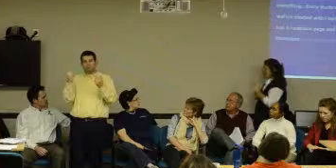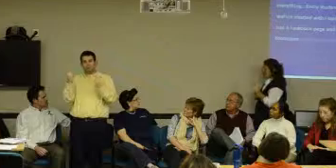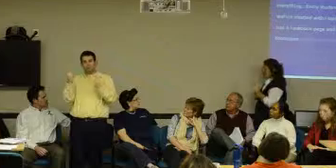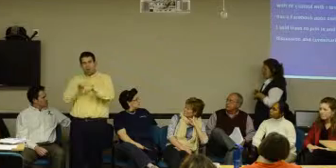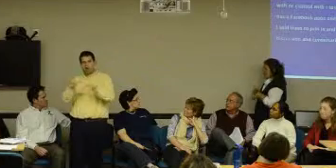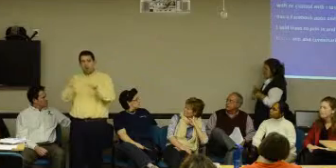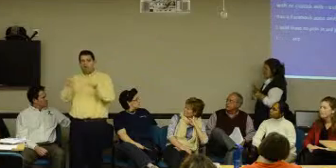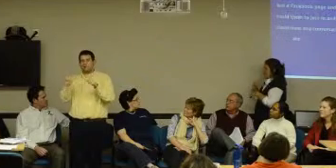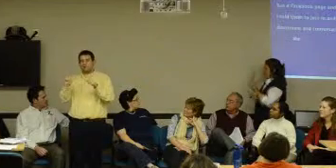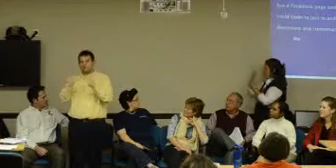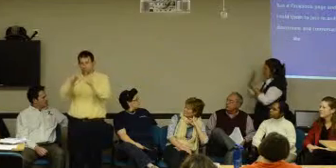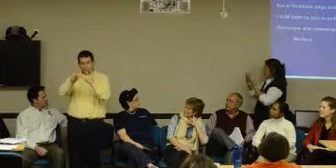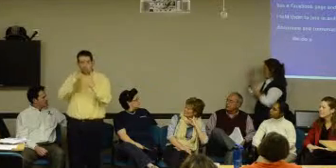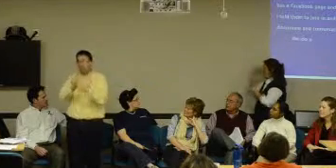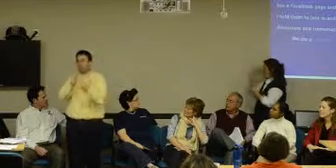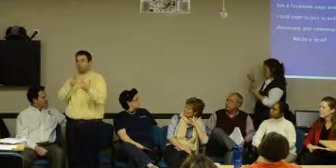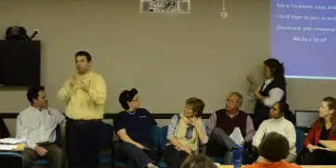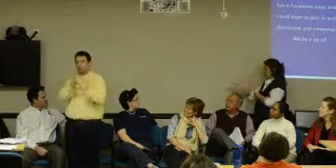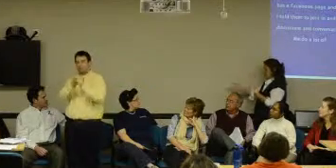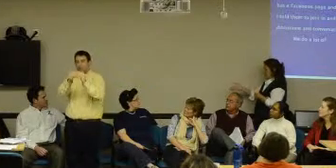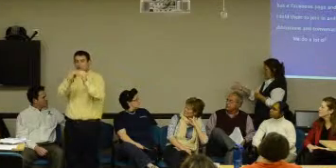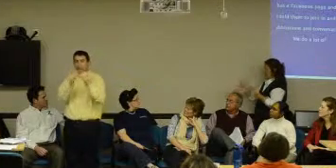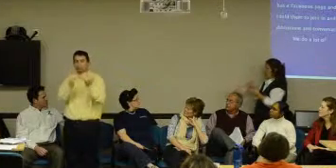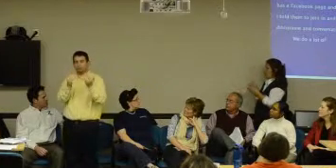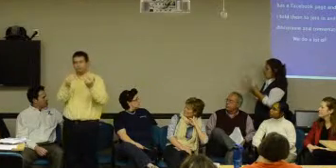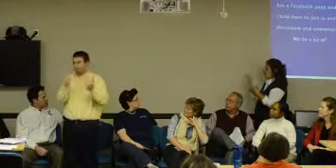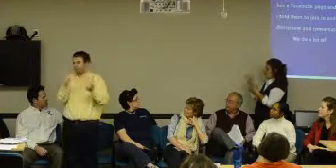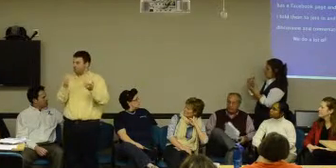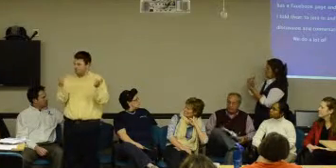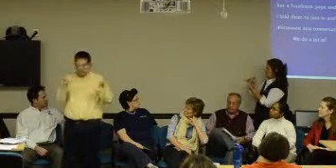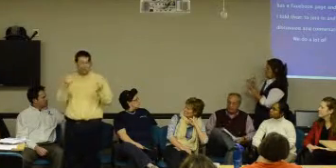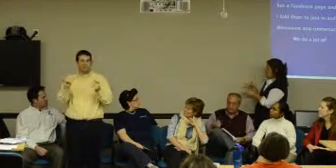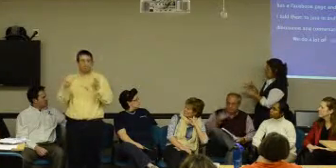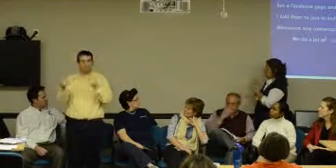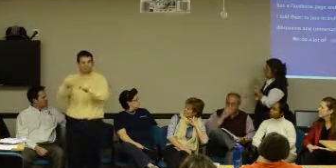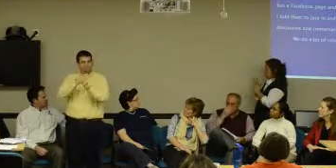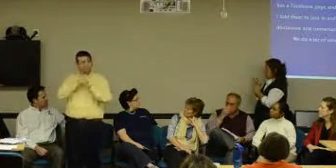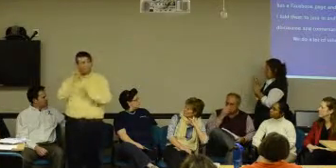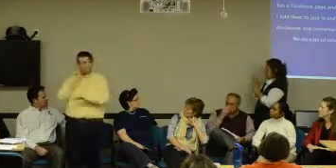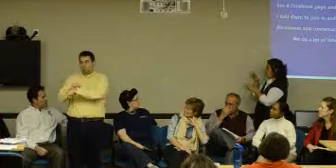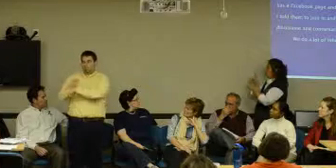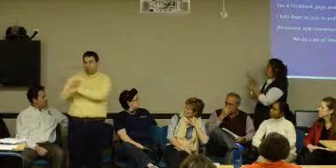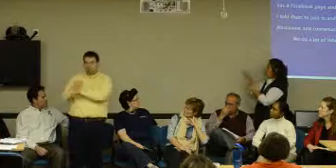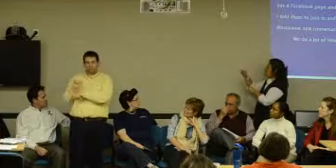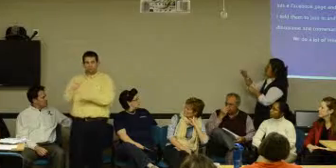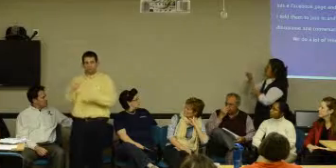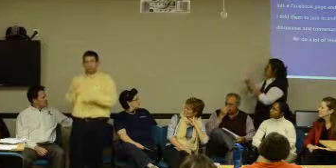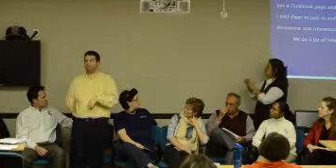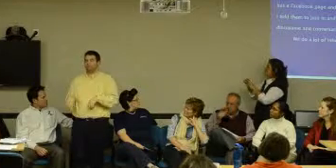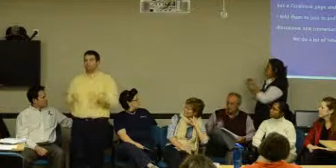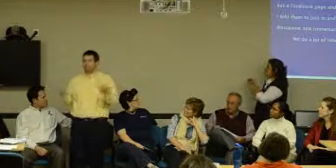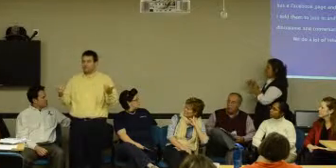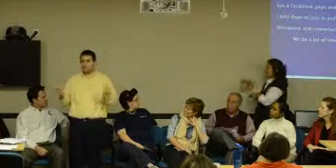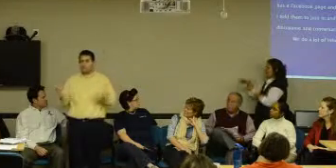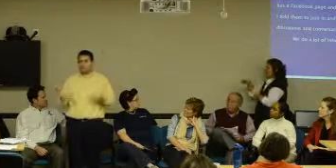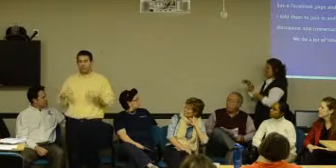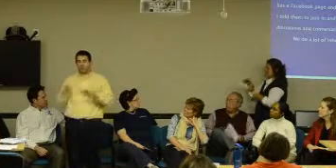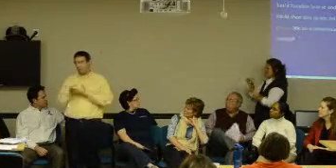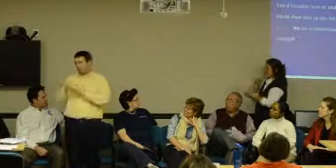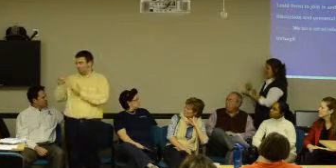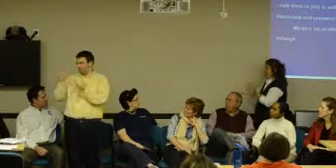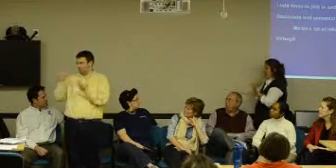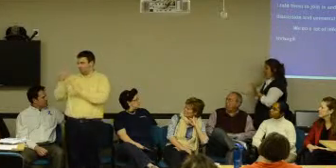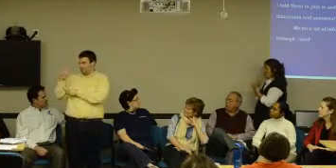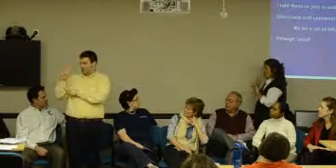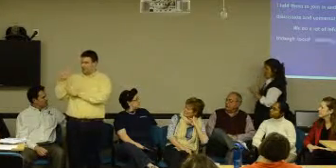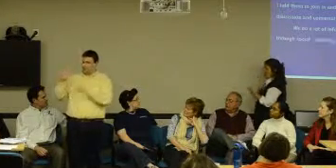a lot of information is put out through that, through social networking in different communities. And also, that helps us with